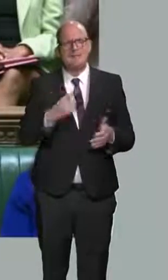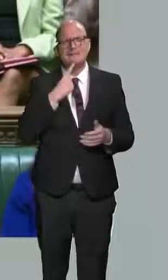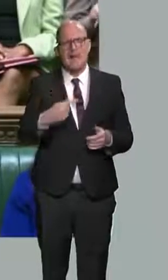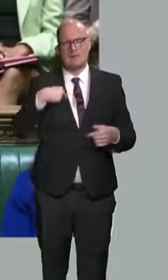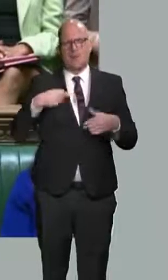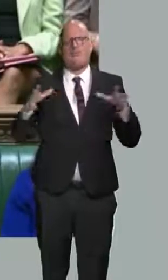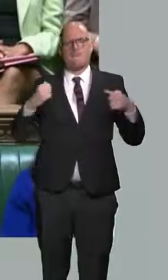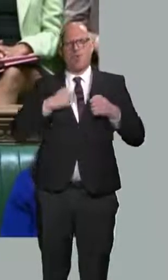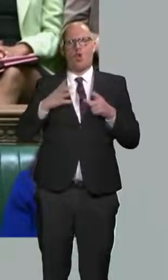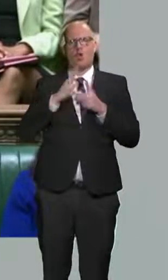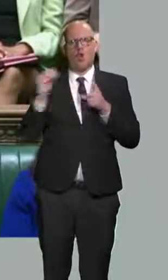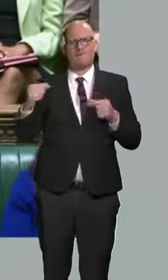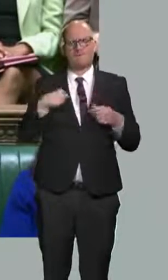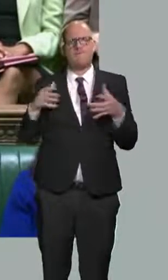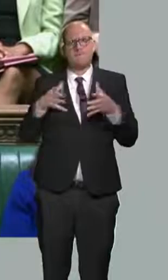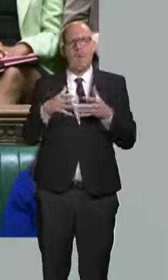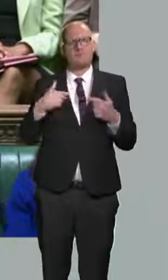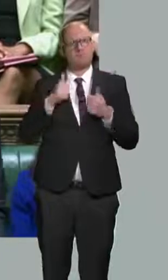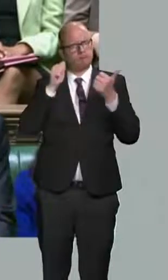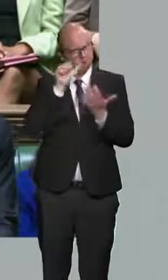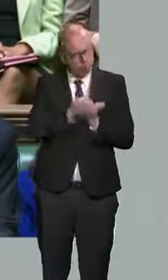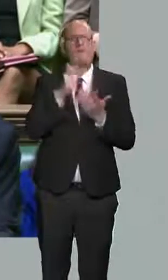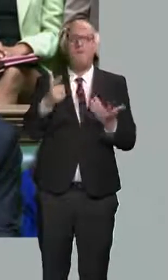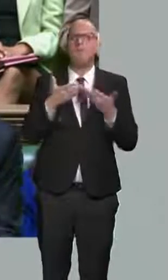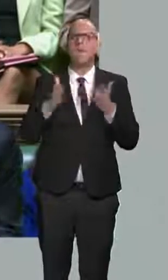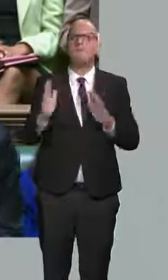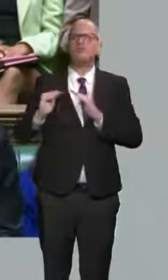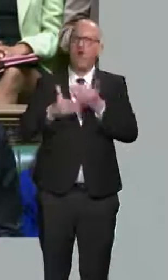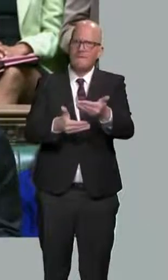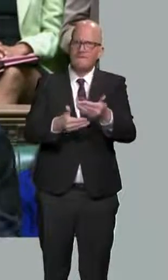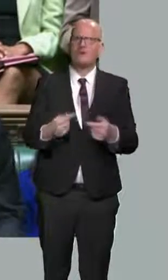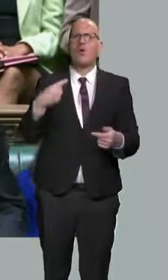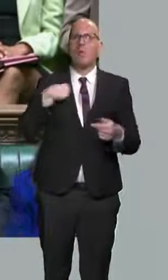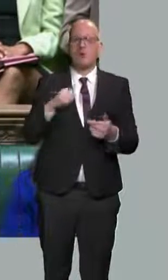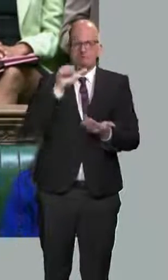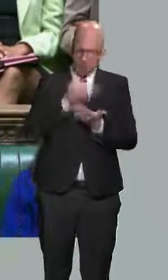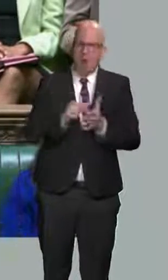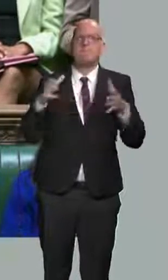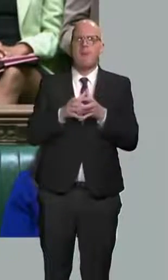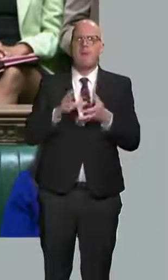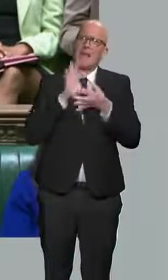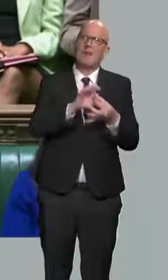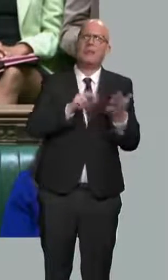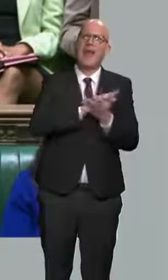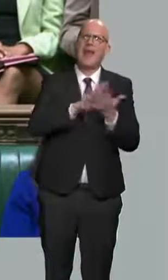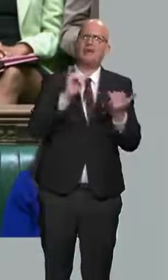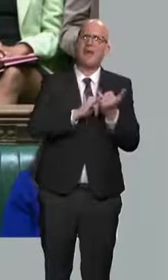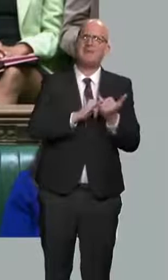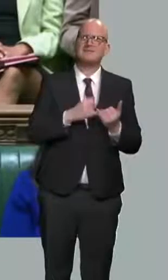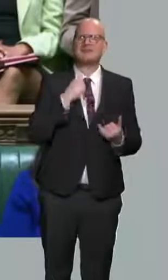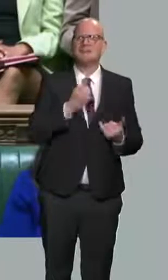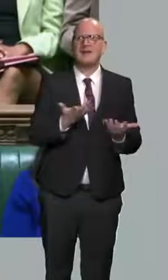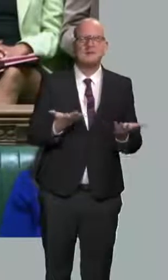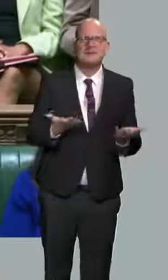were the party of public services, the party of the NHS, I did not just mean when it was easy, it is a